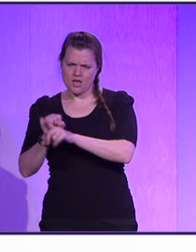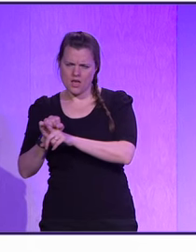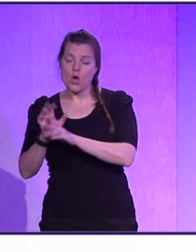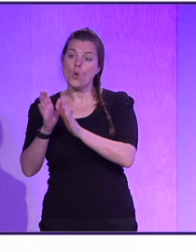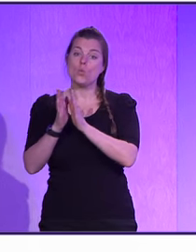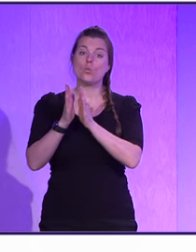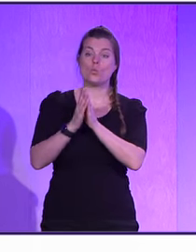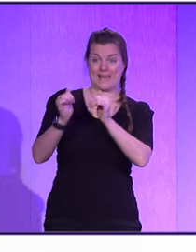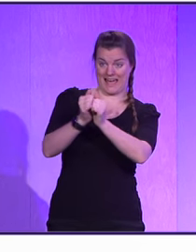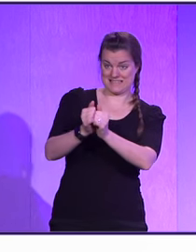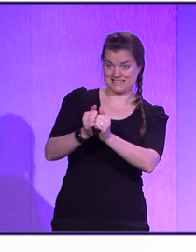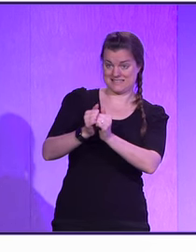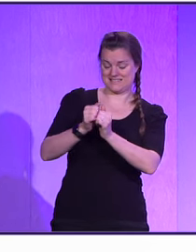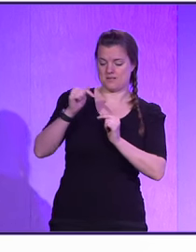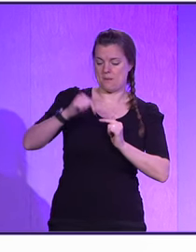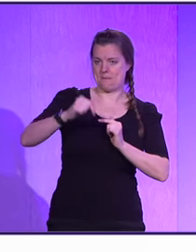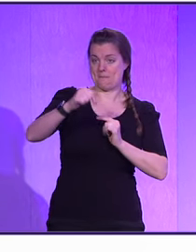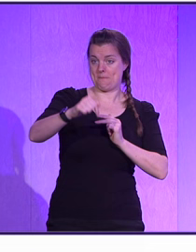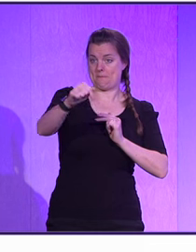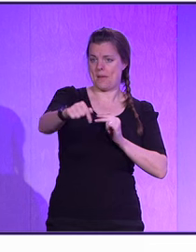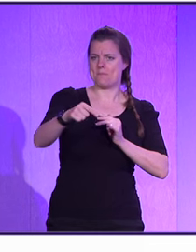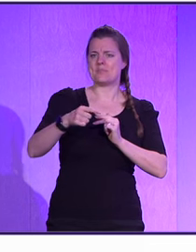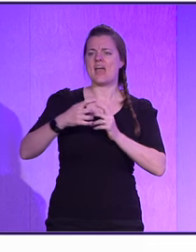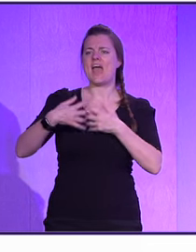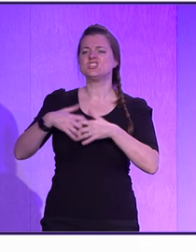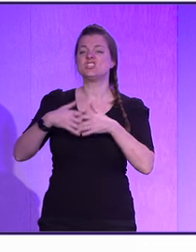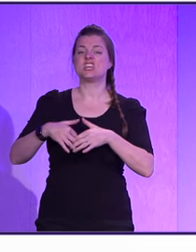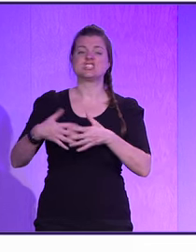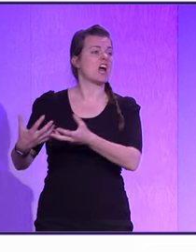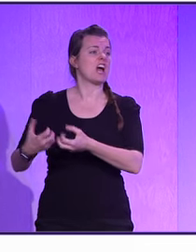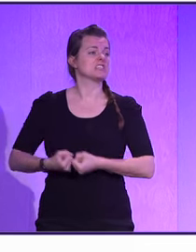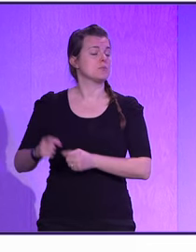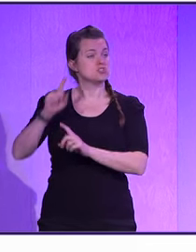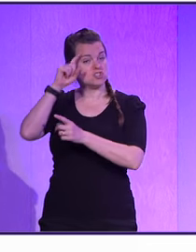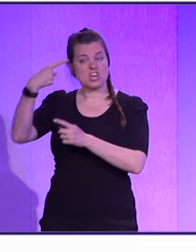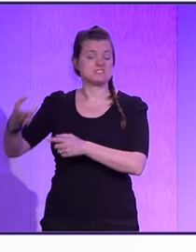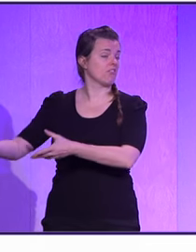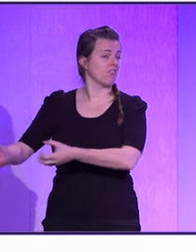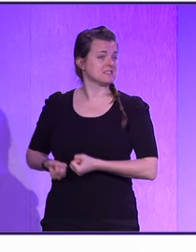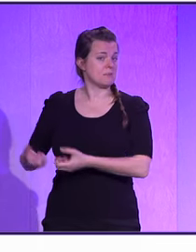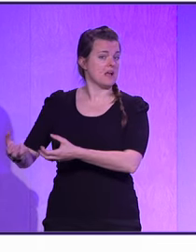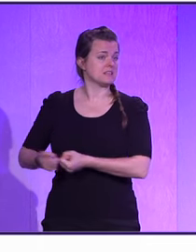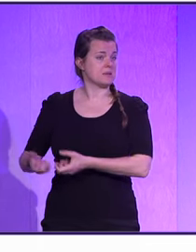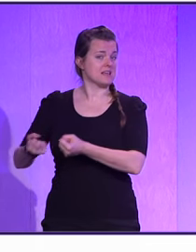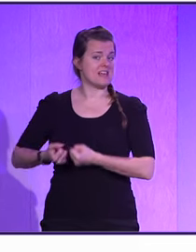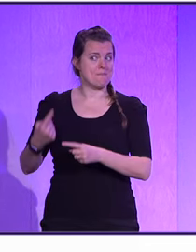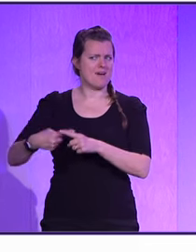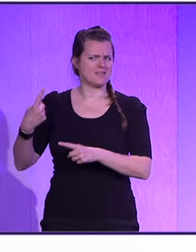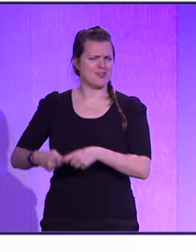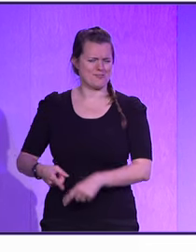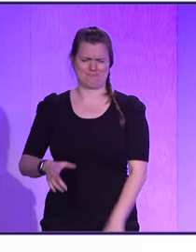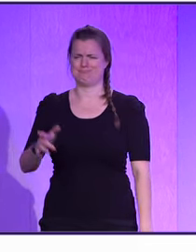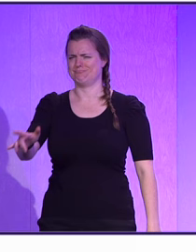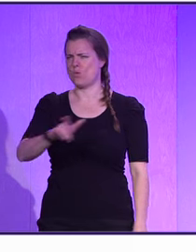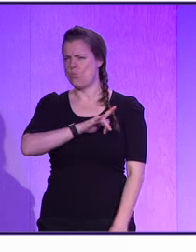the weekend, the engineers accepted the suggestions faster. Wonder why